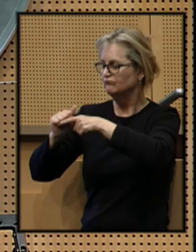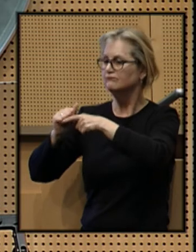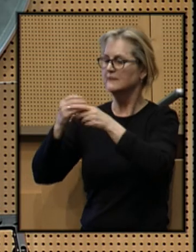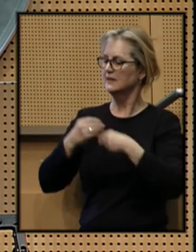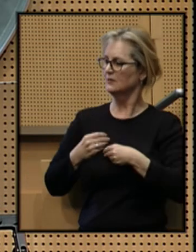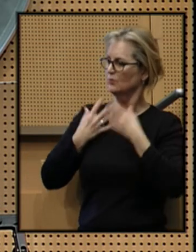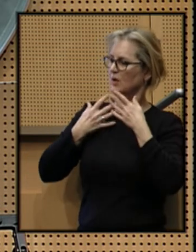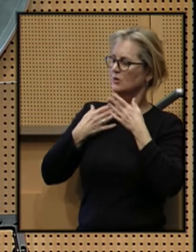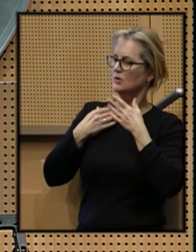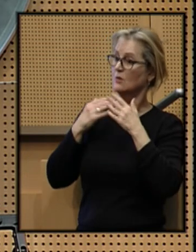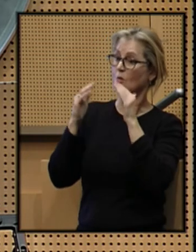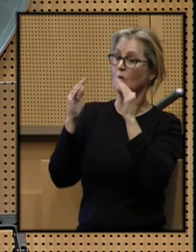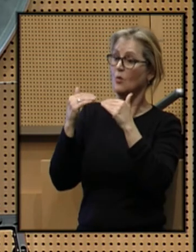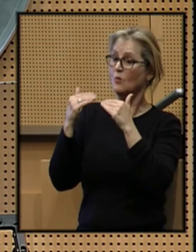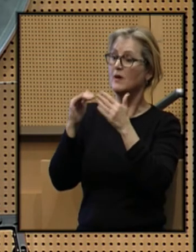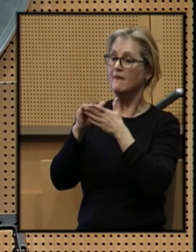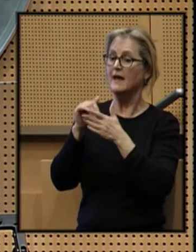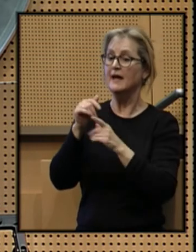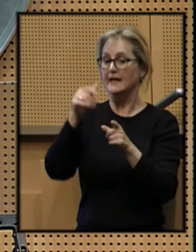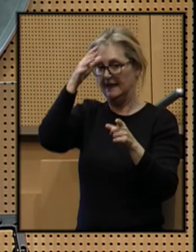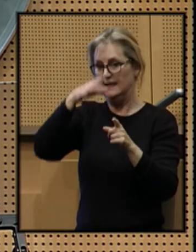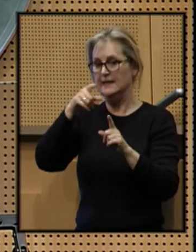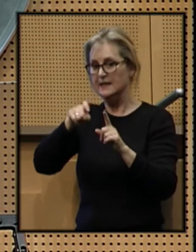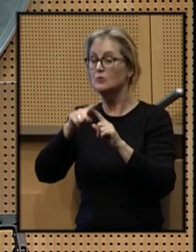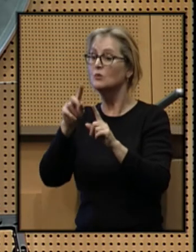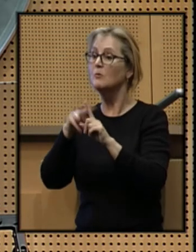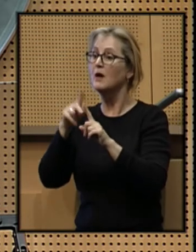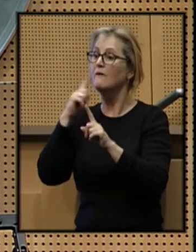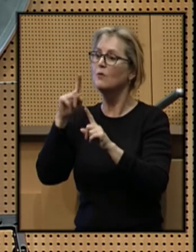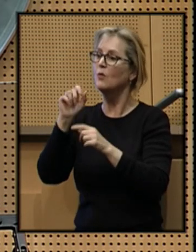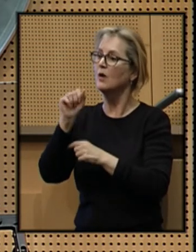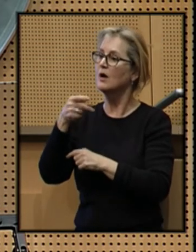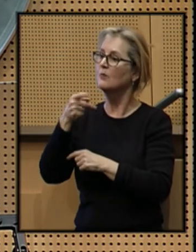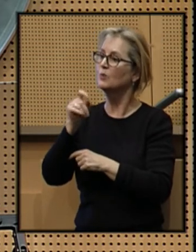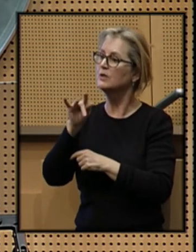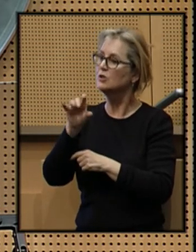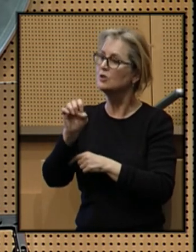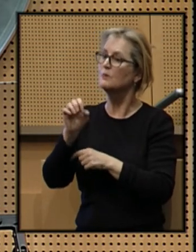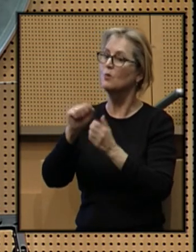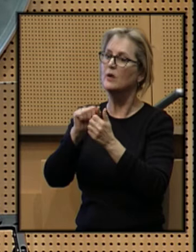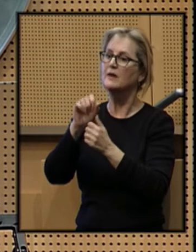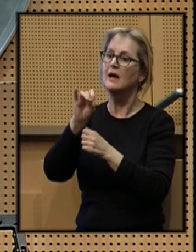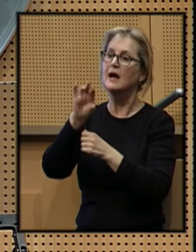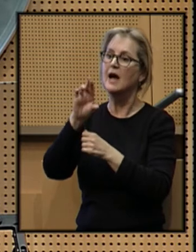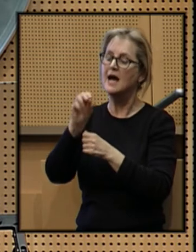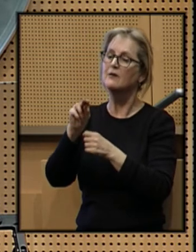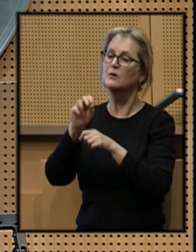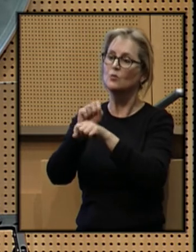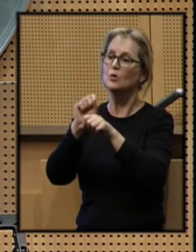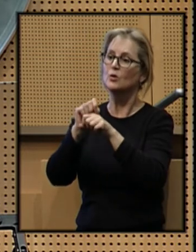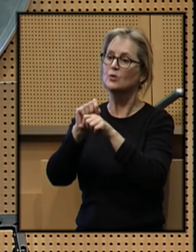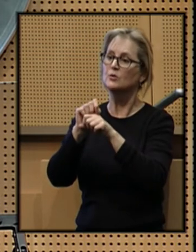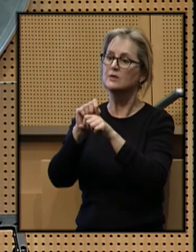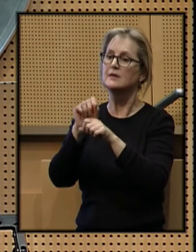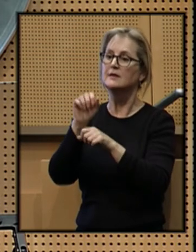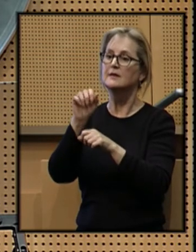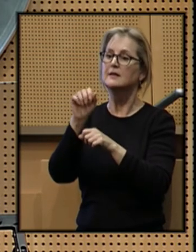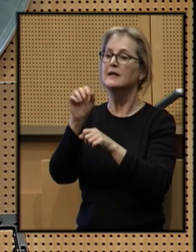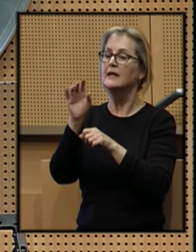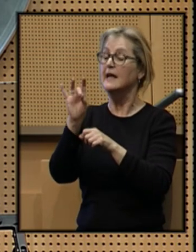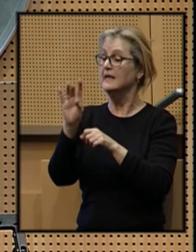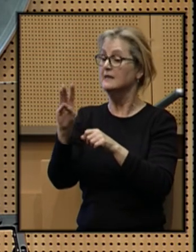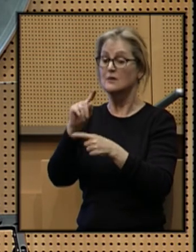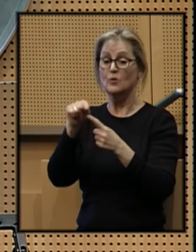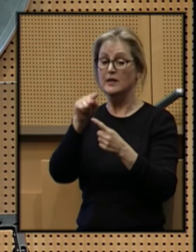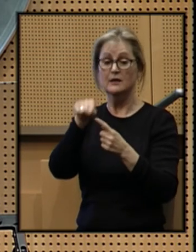inspiration, and the hope that he needed to apply for an apprenticeship with Iron Workers Local 86. And when Kerry